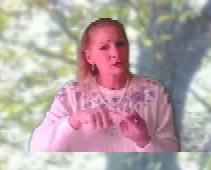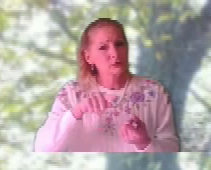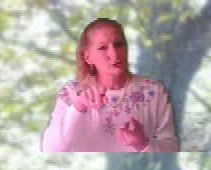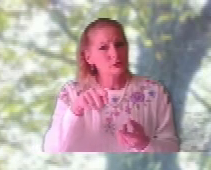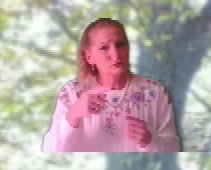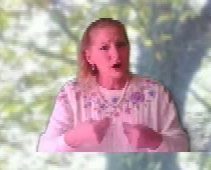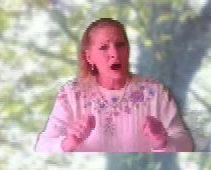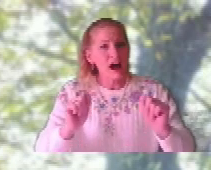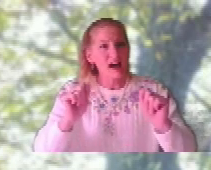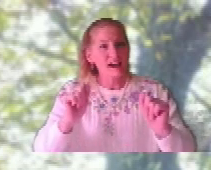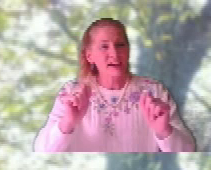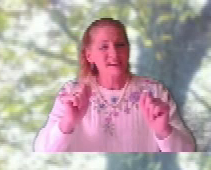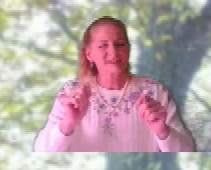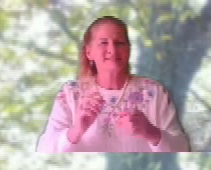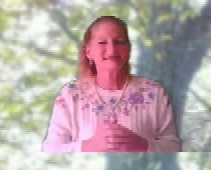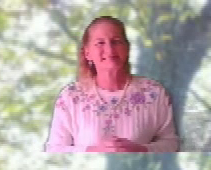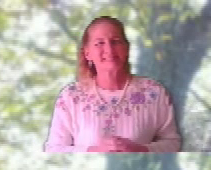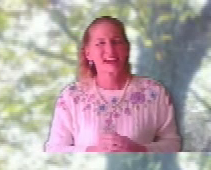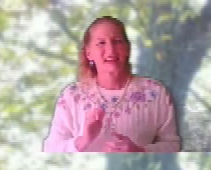when to try